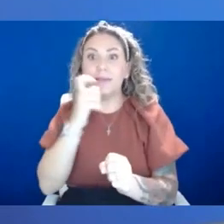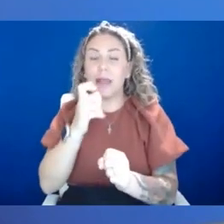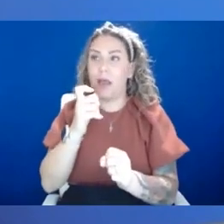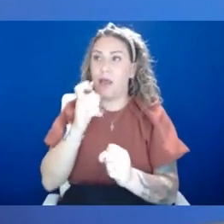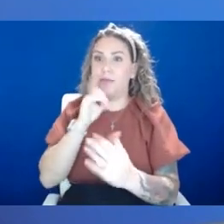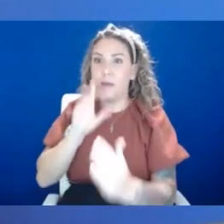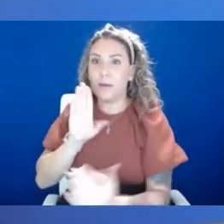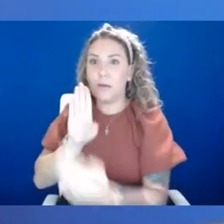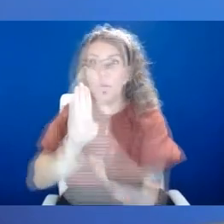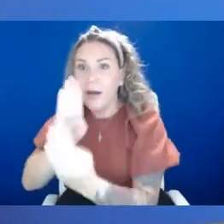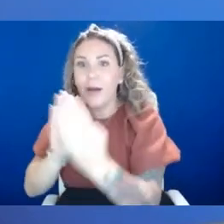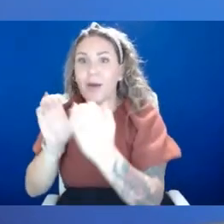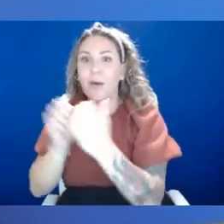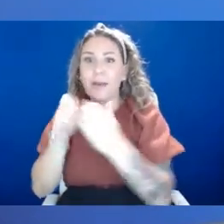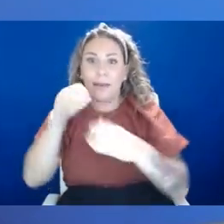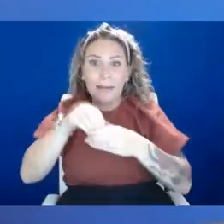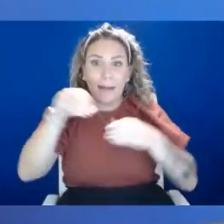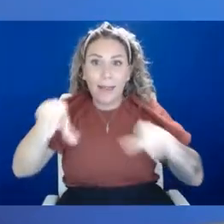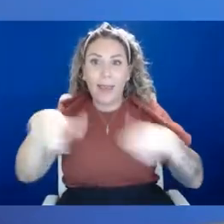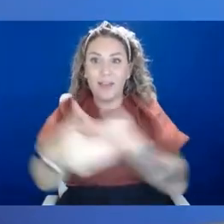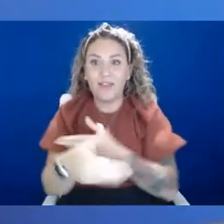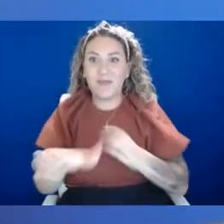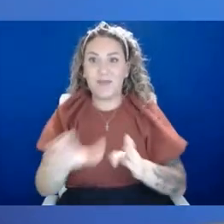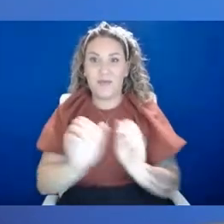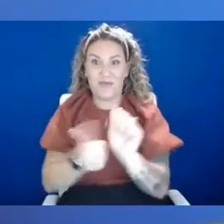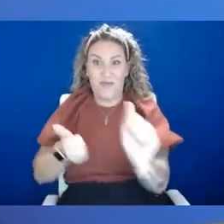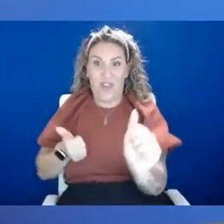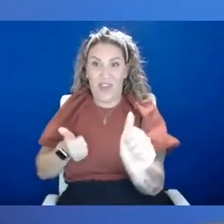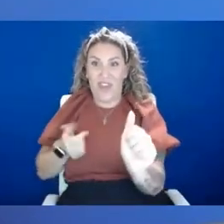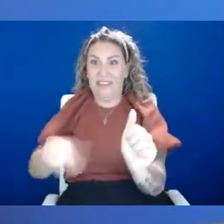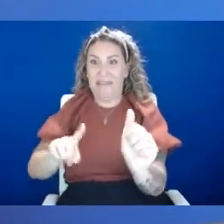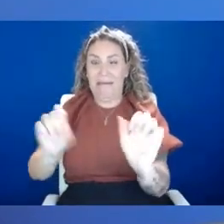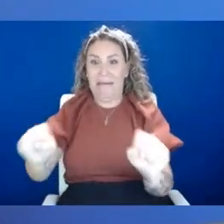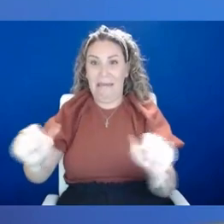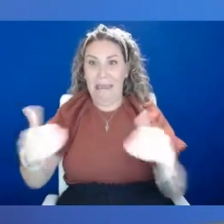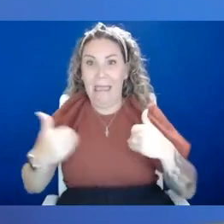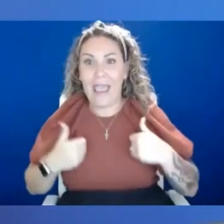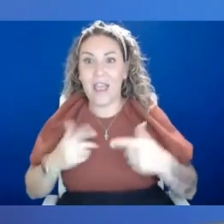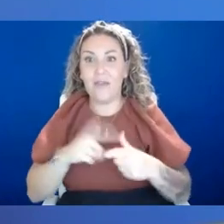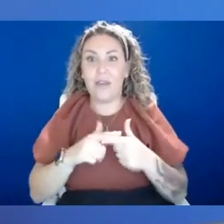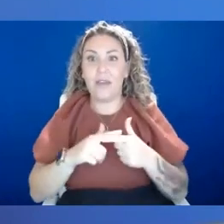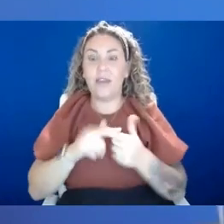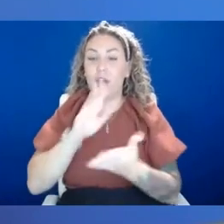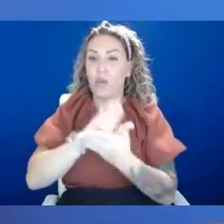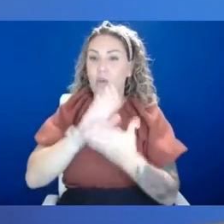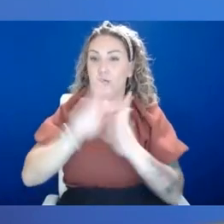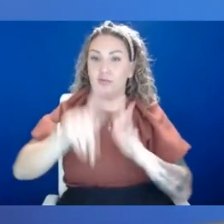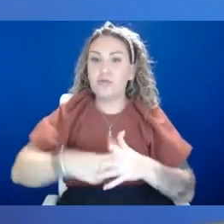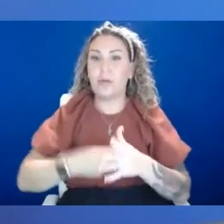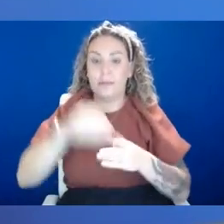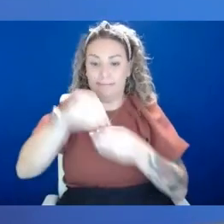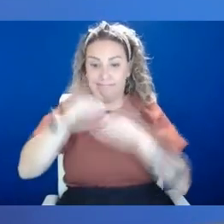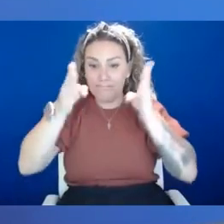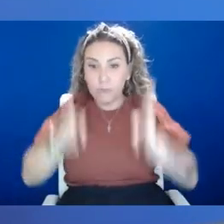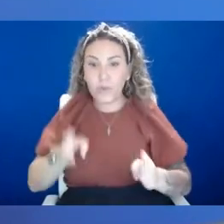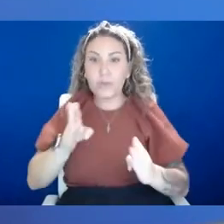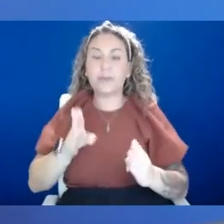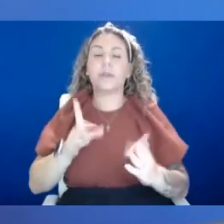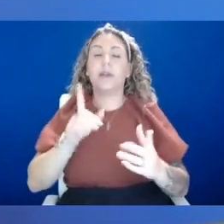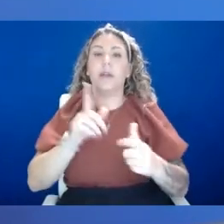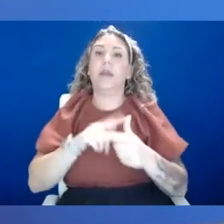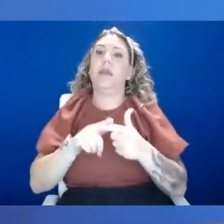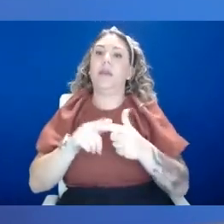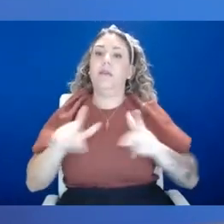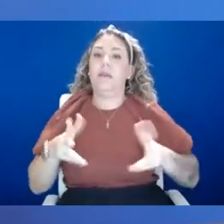avoidance gets, is able to, to, to occur. Um, then school starts back in person and the anxiety shoots back up. So we definitely are